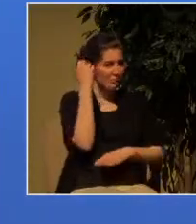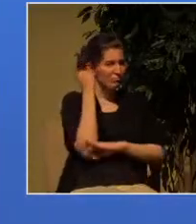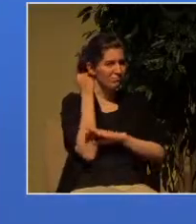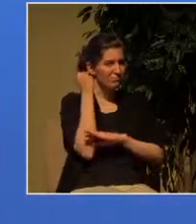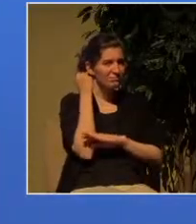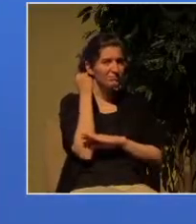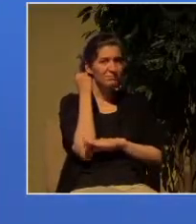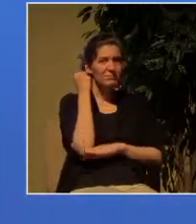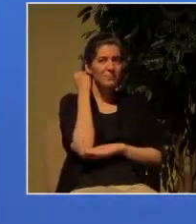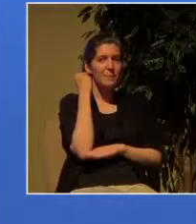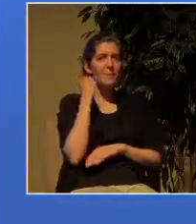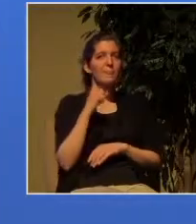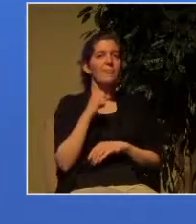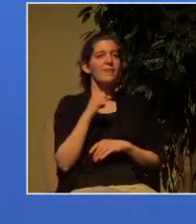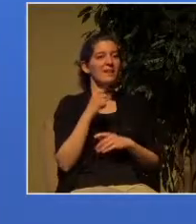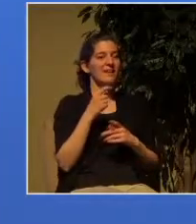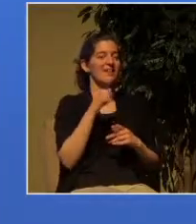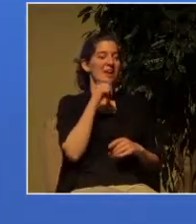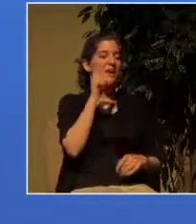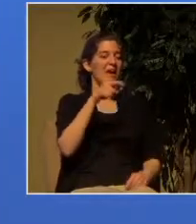gates and the two roads